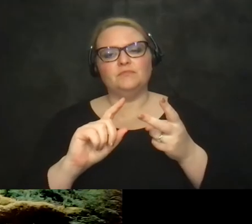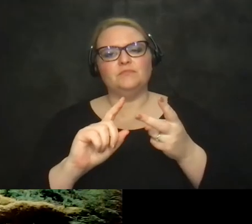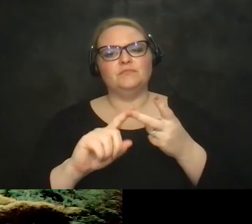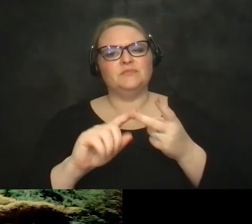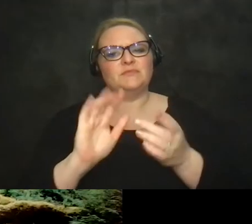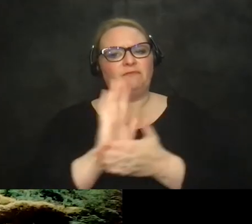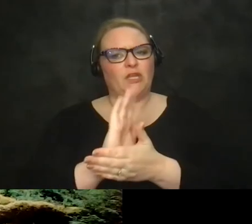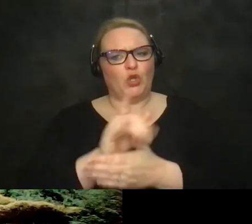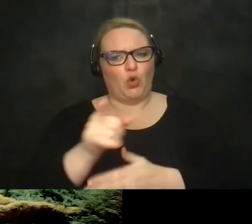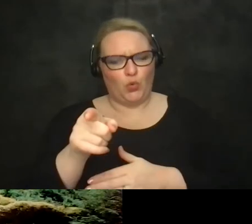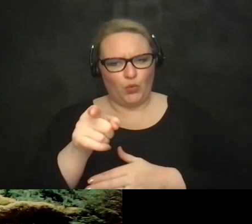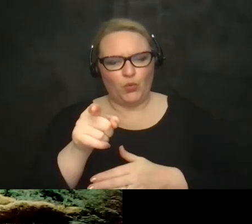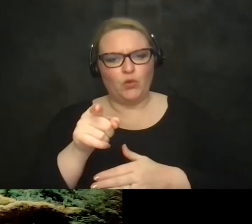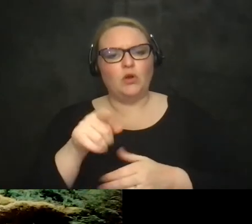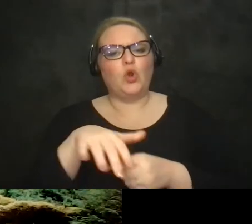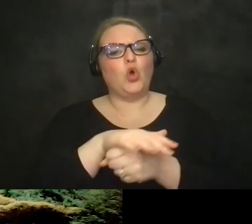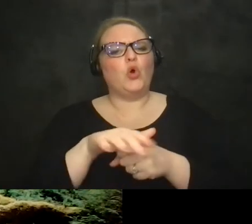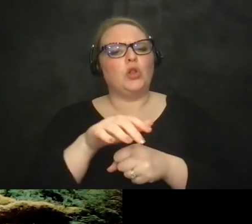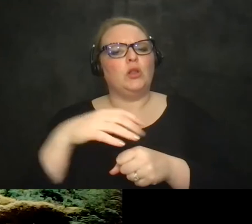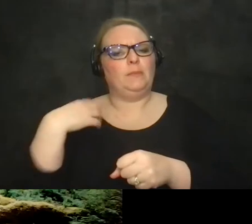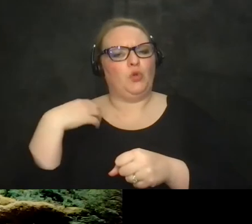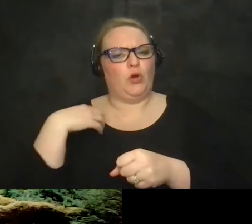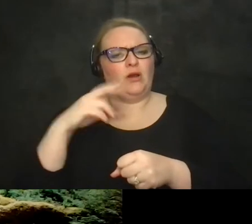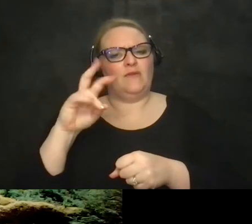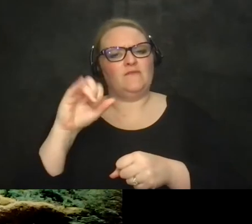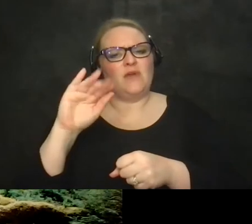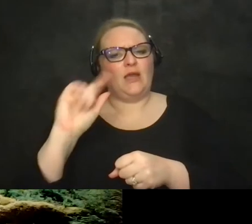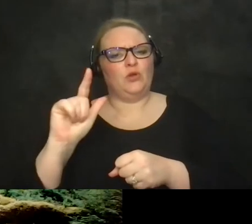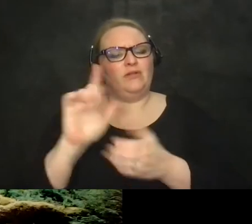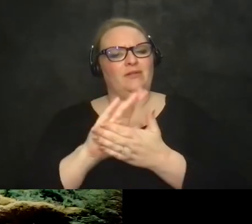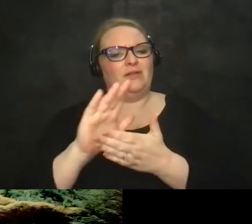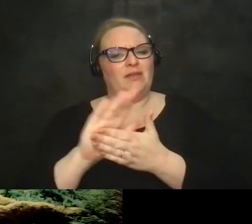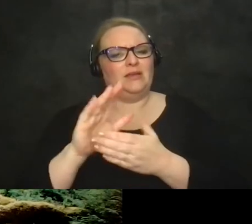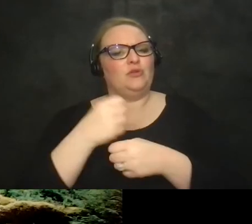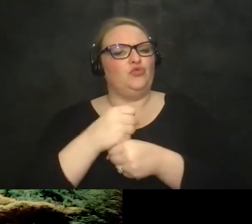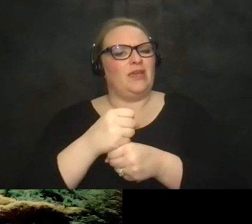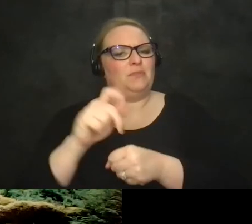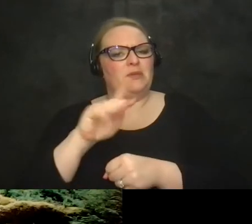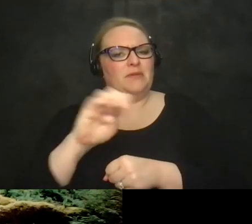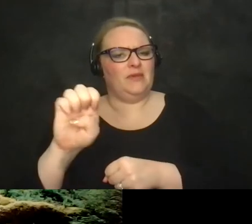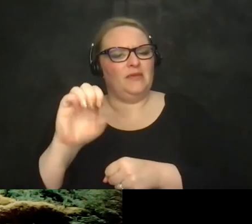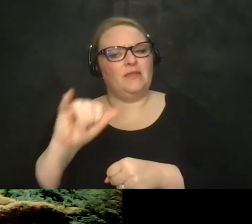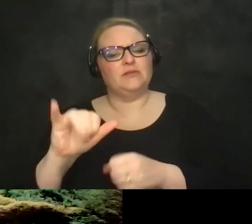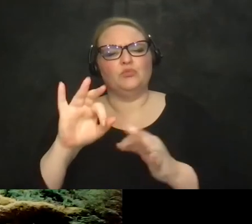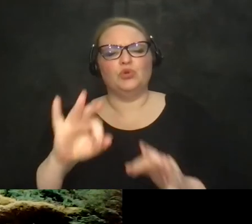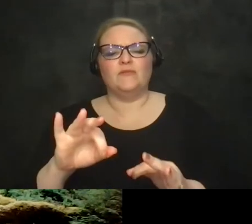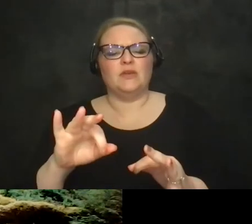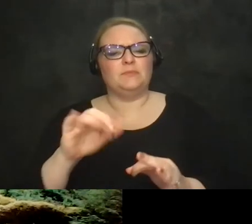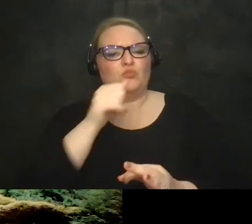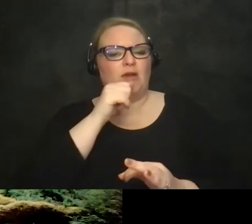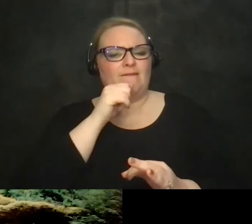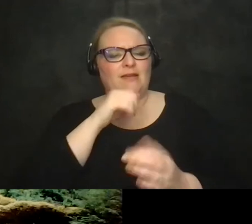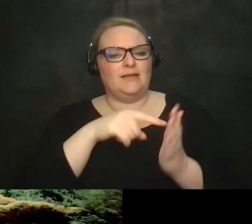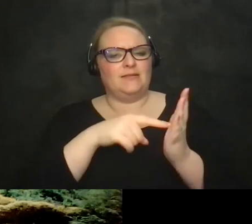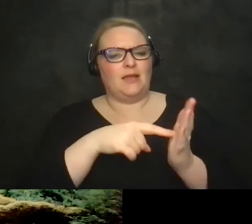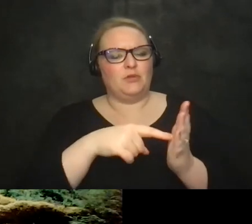link it's uh a local employer we work with called viral clean that makes ppe here in ottawa and that's a great private sector example and then i posted the the